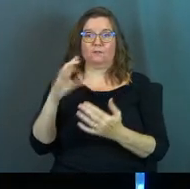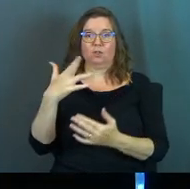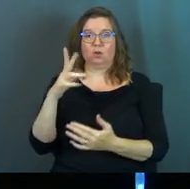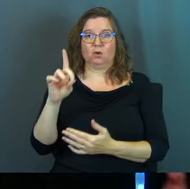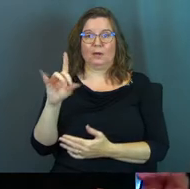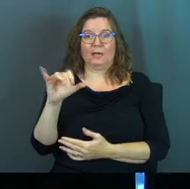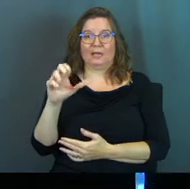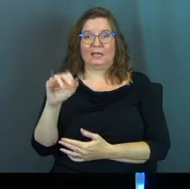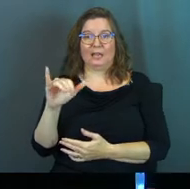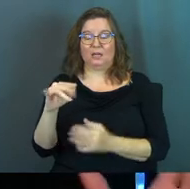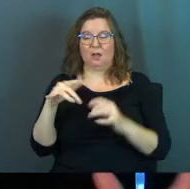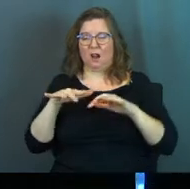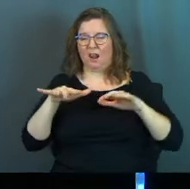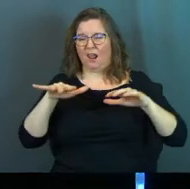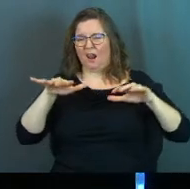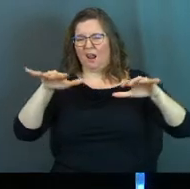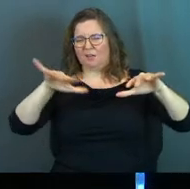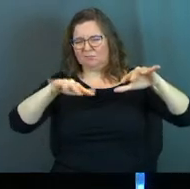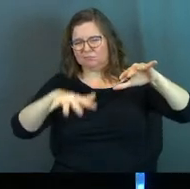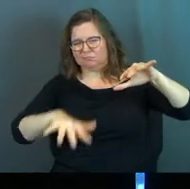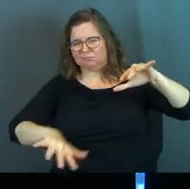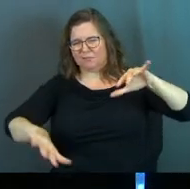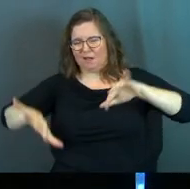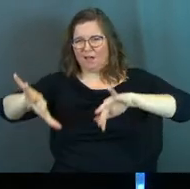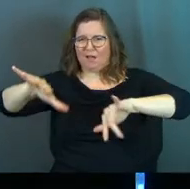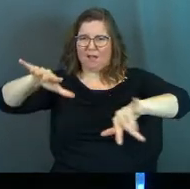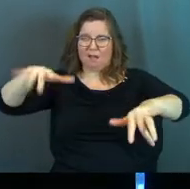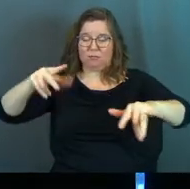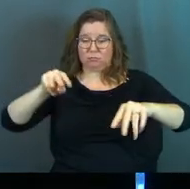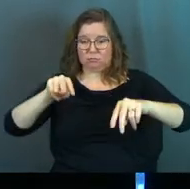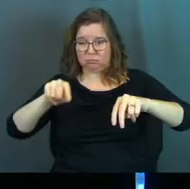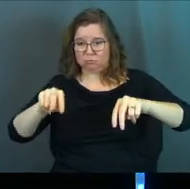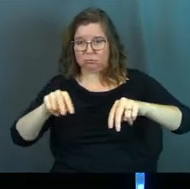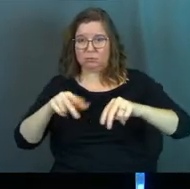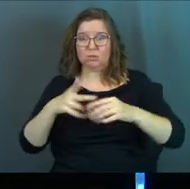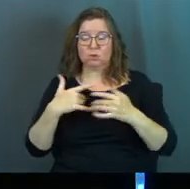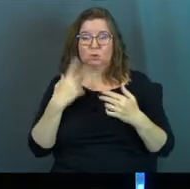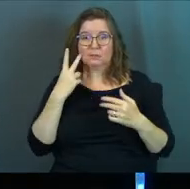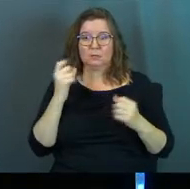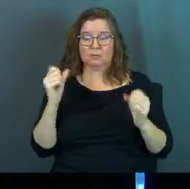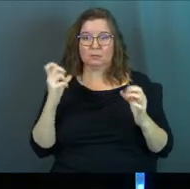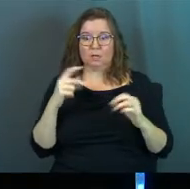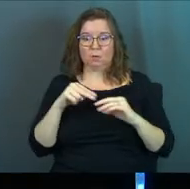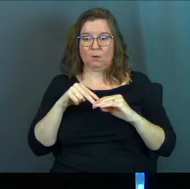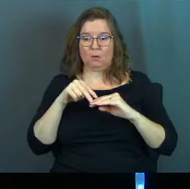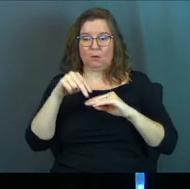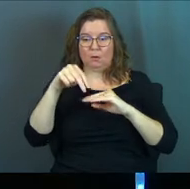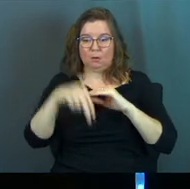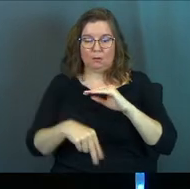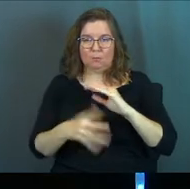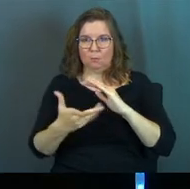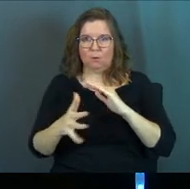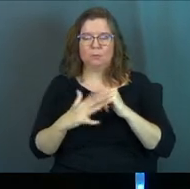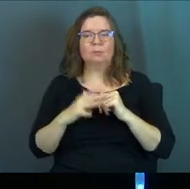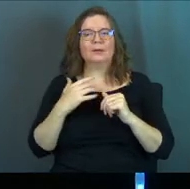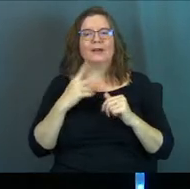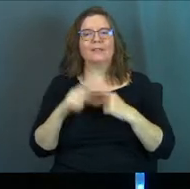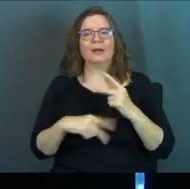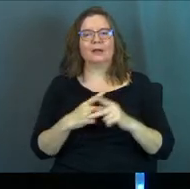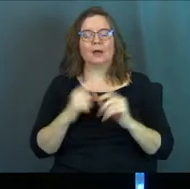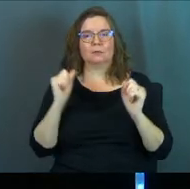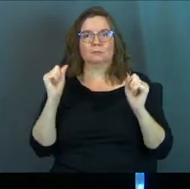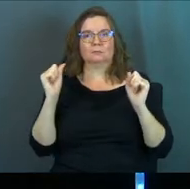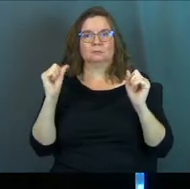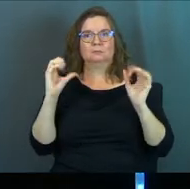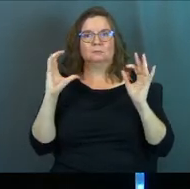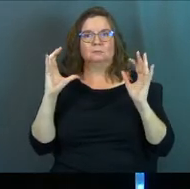and you see the enormity and the beauty and the power of the whole thing, you better not take too many steps forward or you're going to fall off the cliff. It's that kind